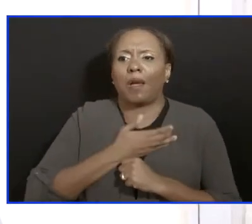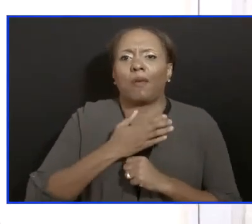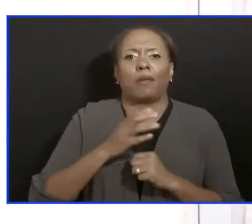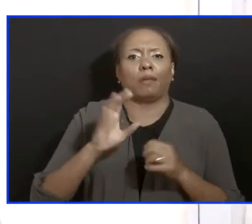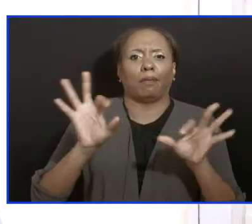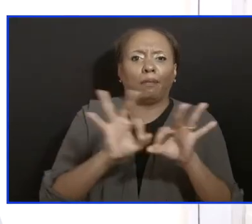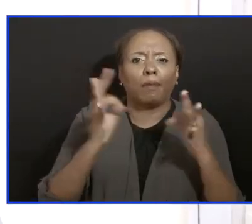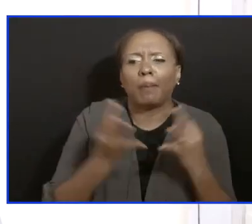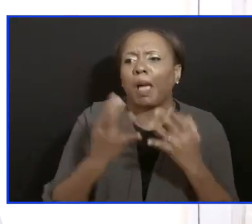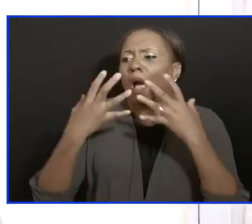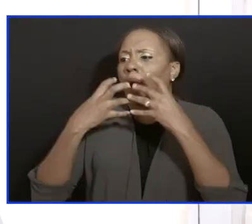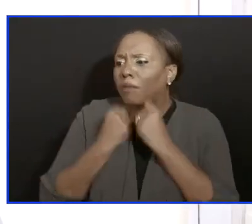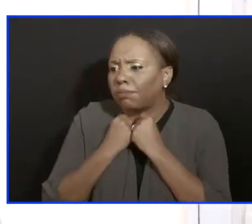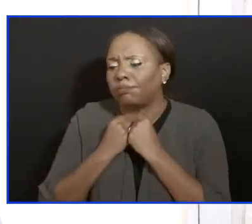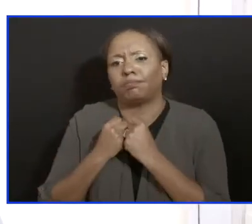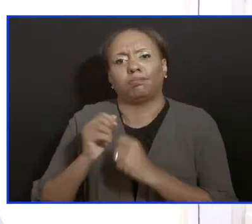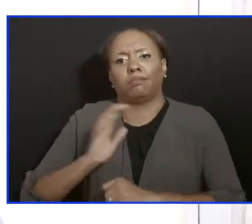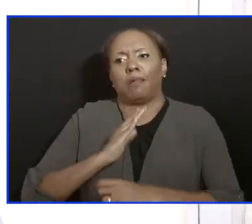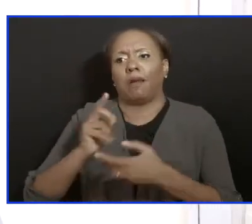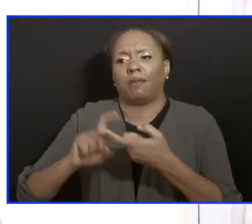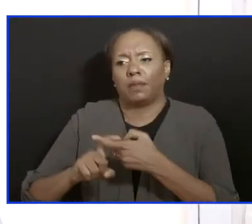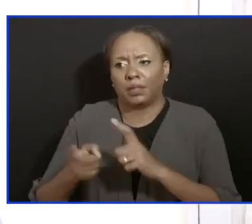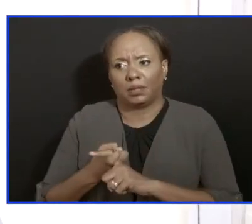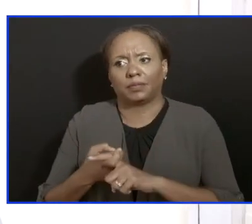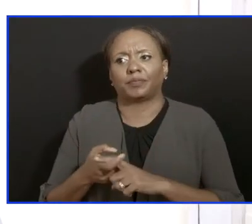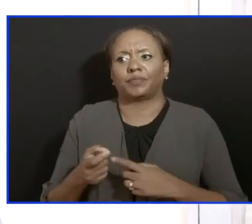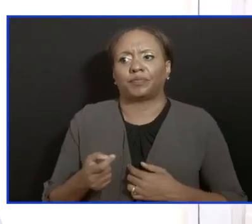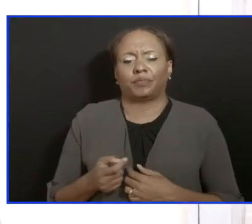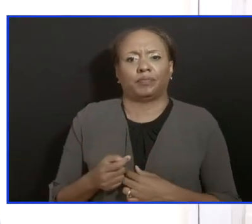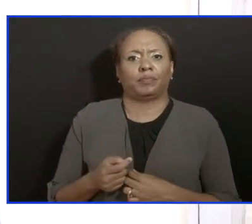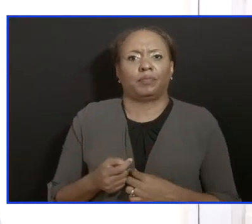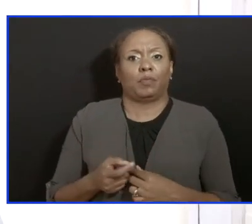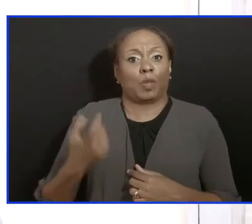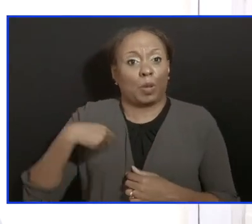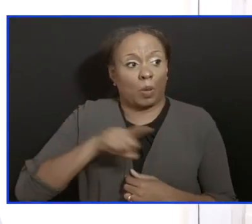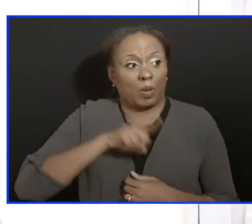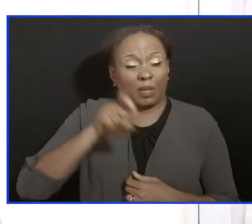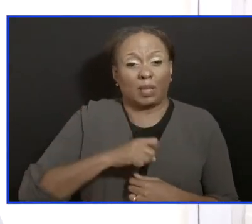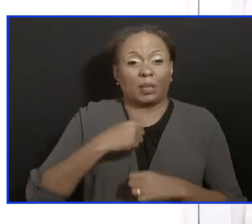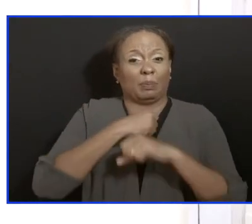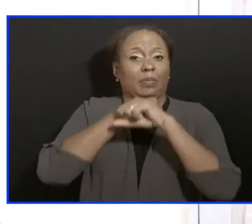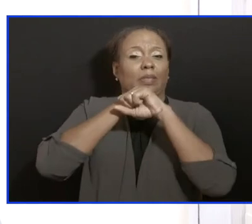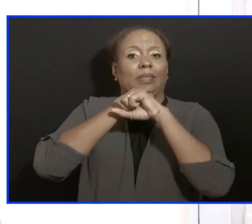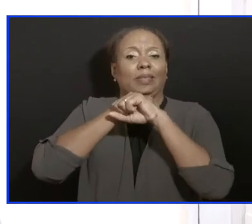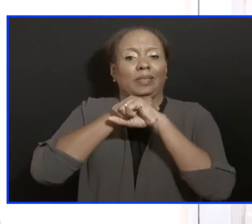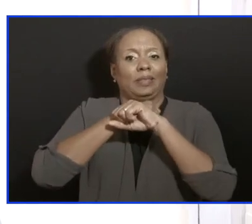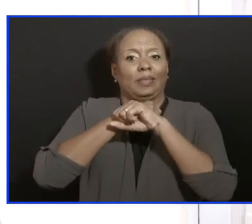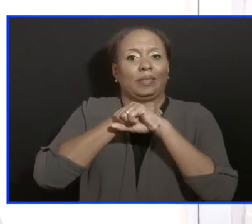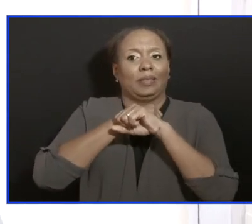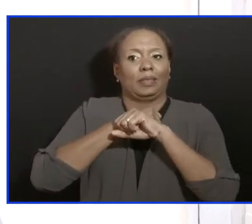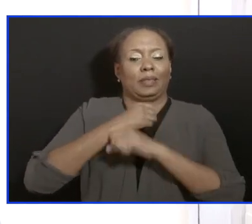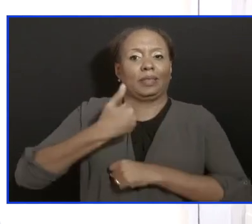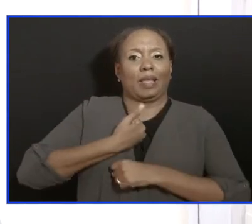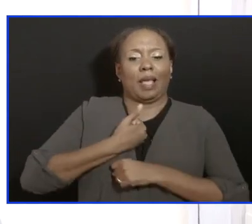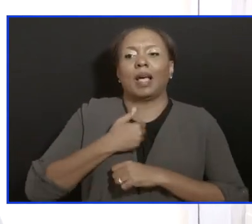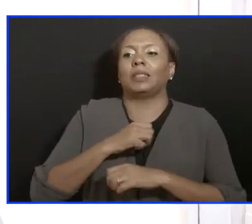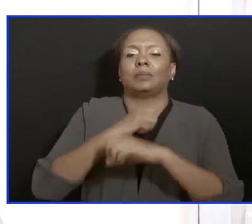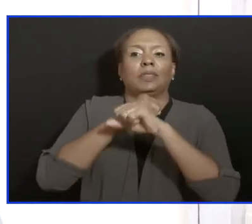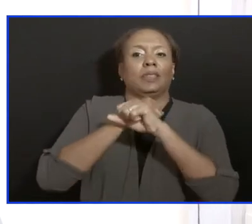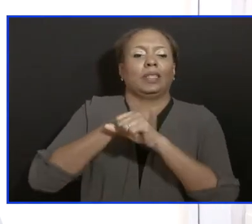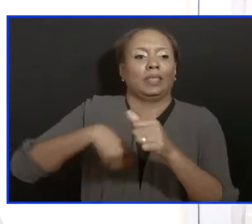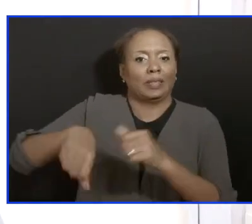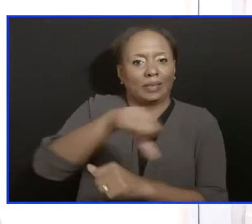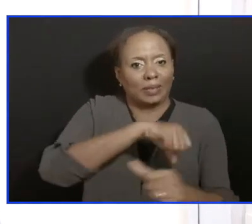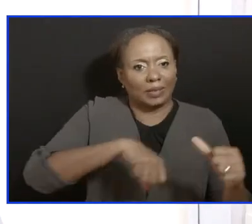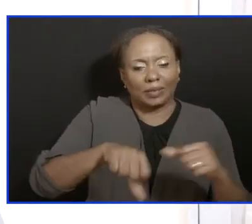what is it that was required of you and each of us? For each of us to protect ourselves and to protect those that we love. I cannot say it